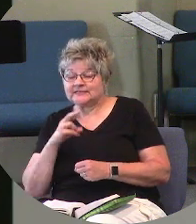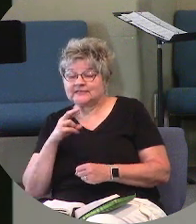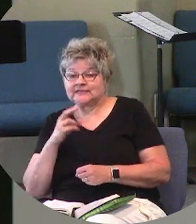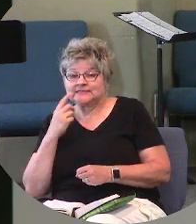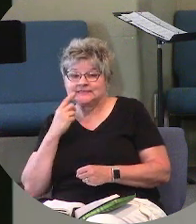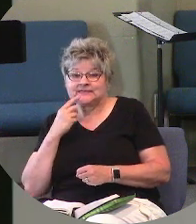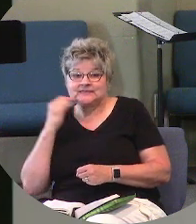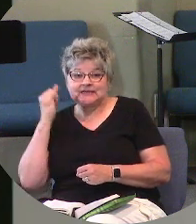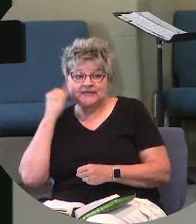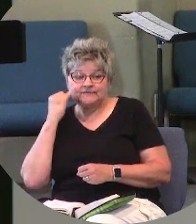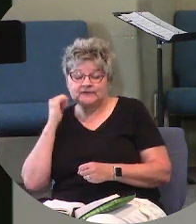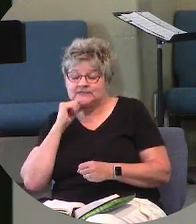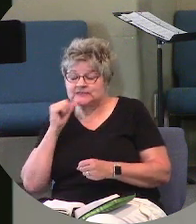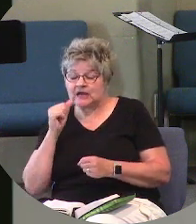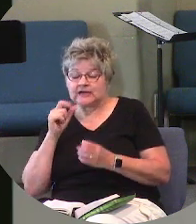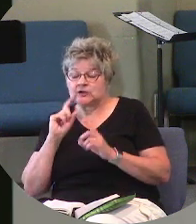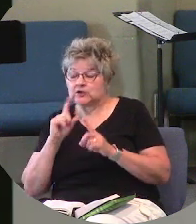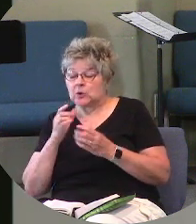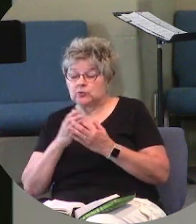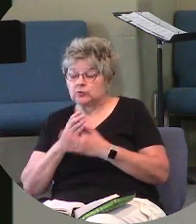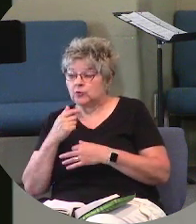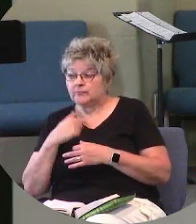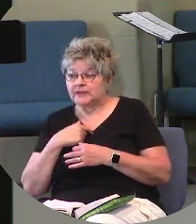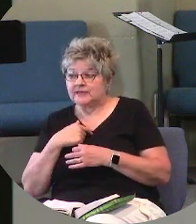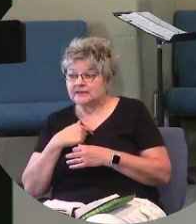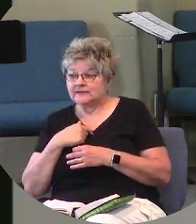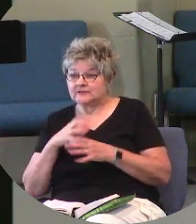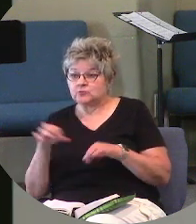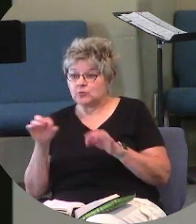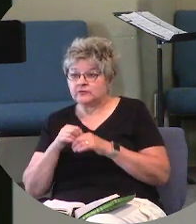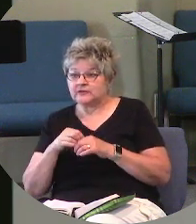if it doesn't flow through me, it's not worth anything.